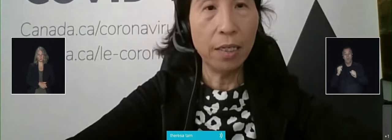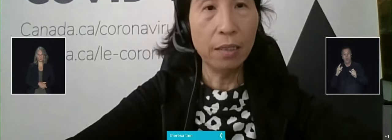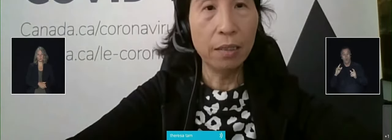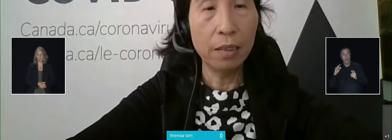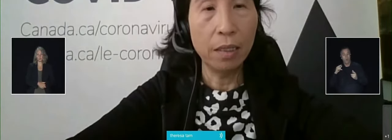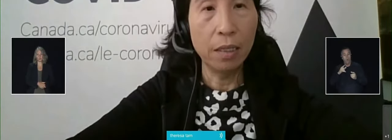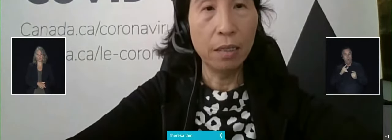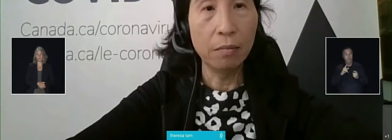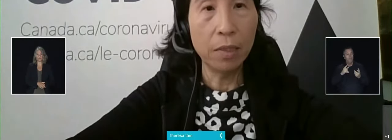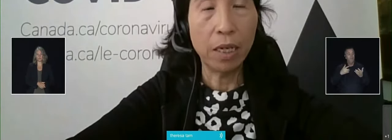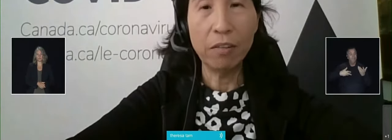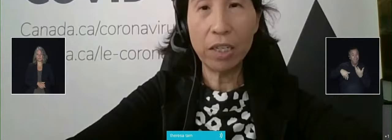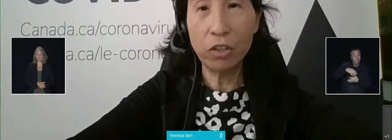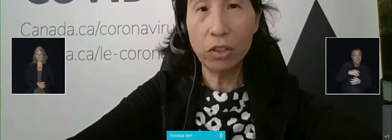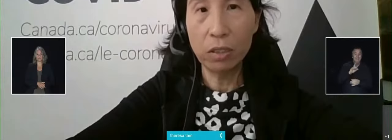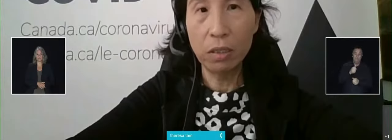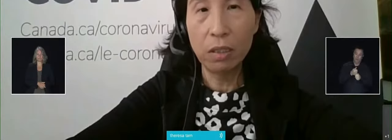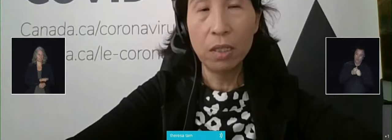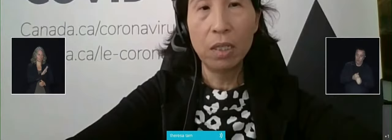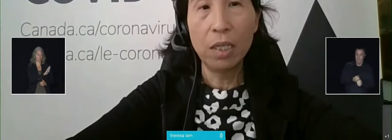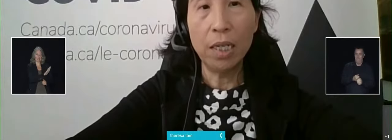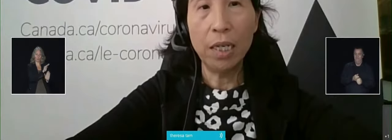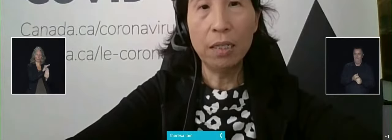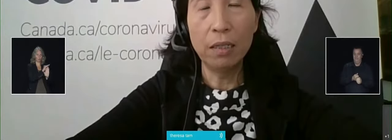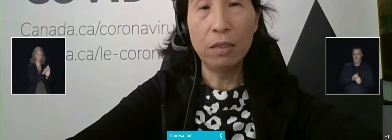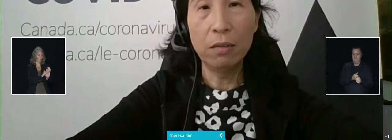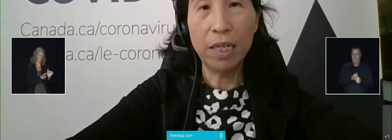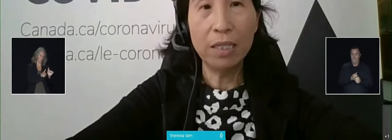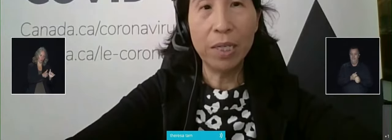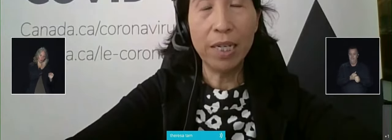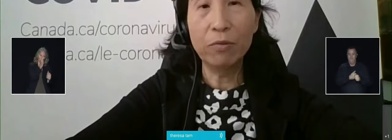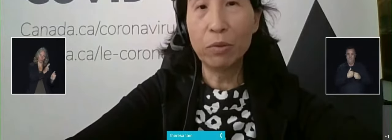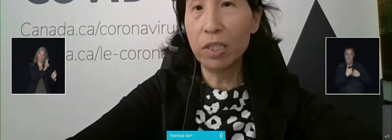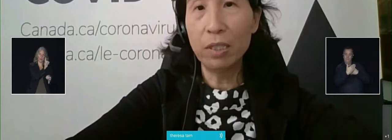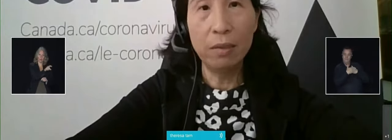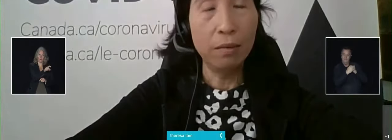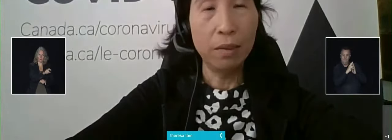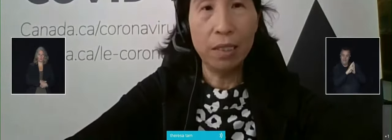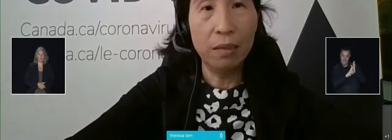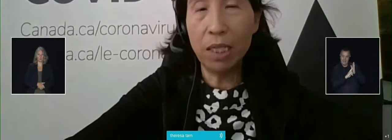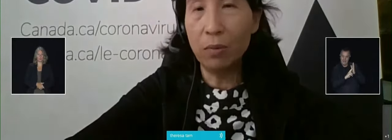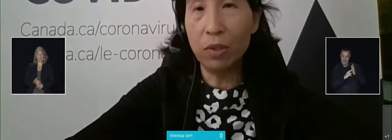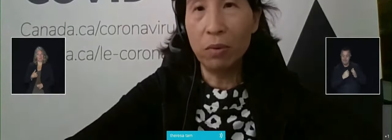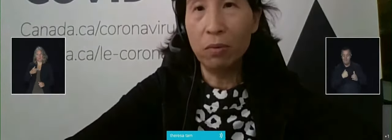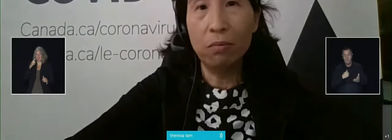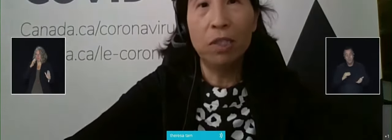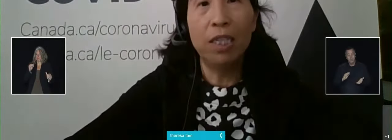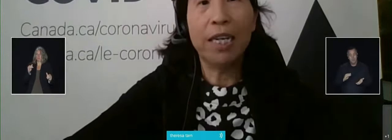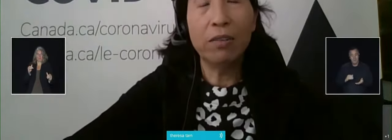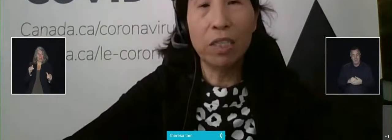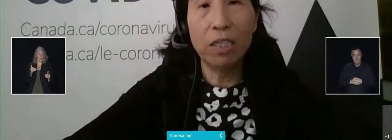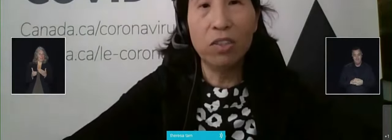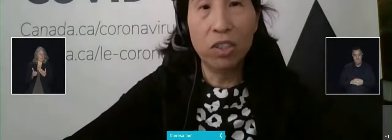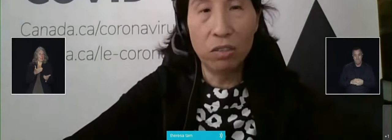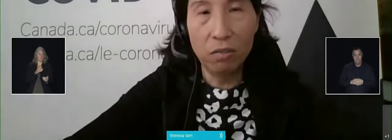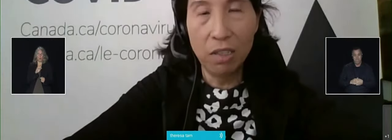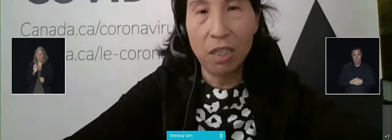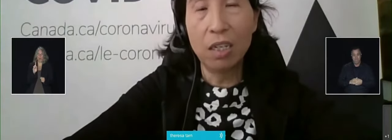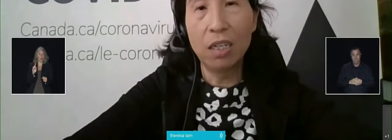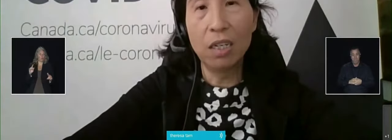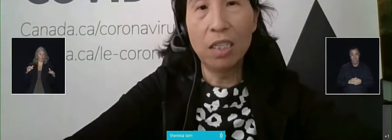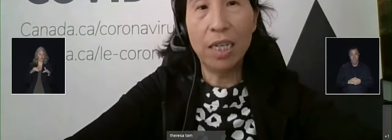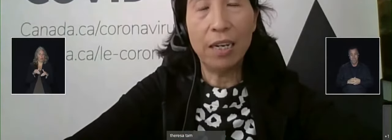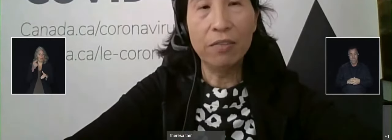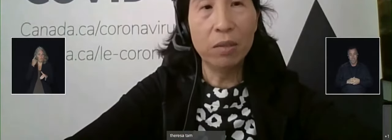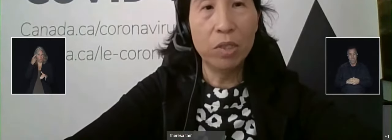and direction. And so I expect everyone, and it doesn't matter what you're gathering to do,